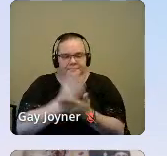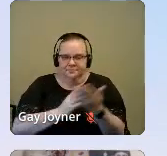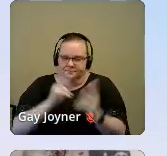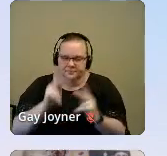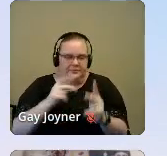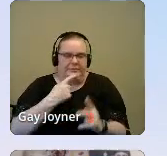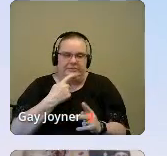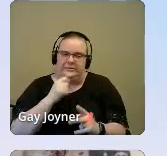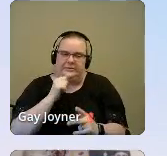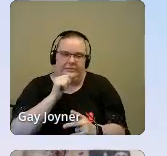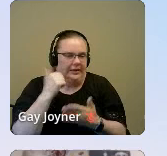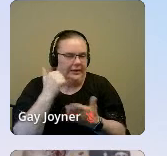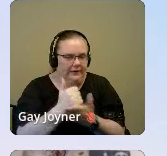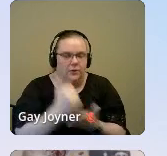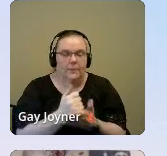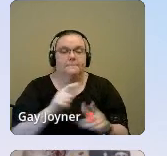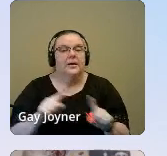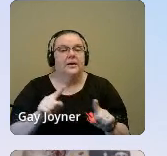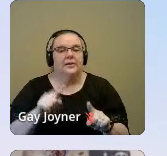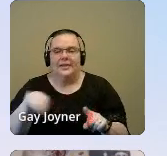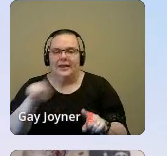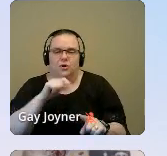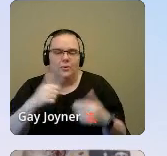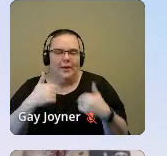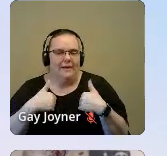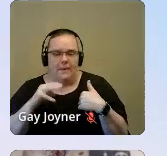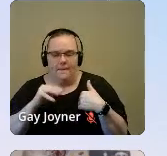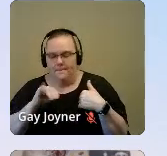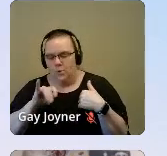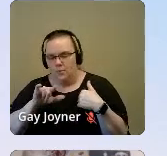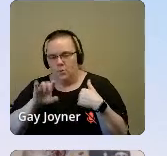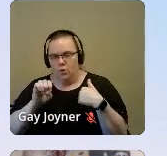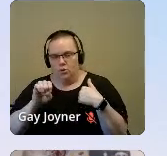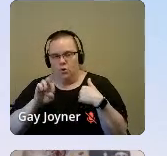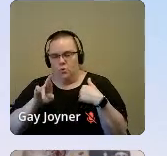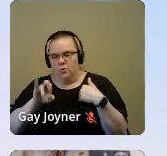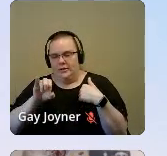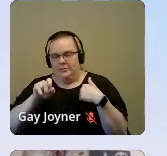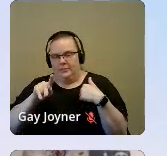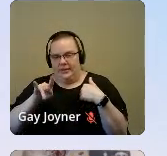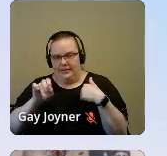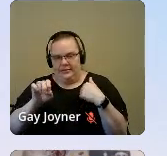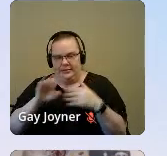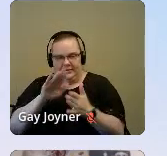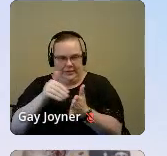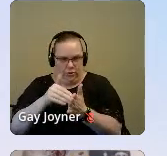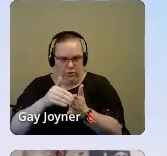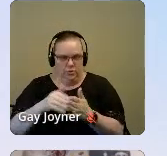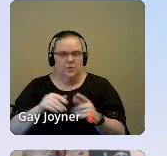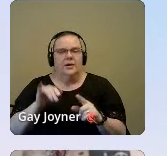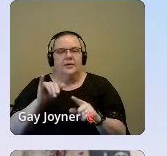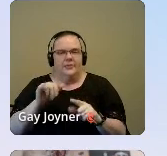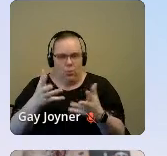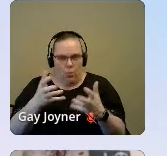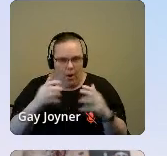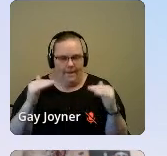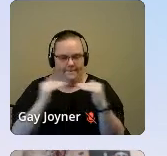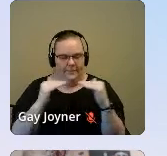is sometimes the only option because they don't have a mobile respite center. So people really do want respite centers, they want peer respite centers, etc.